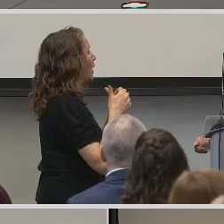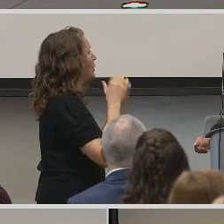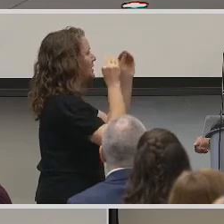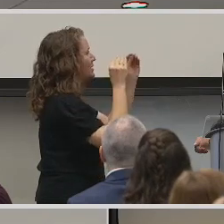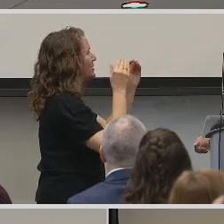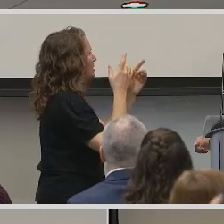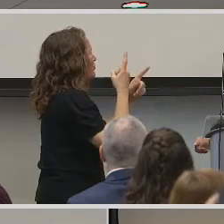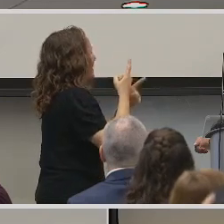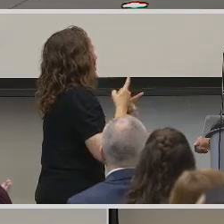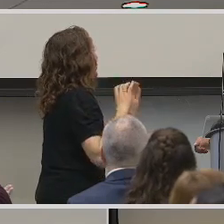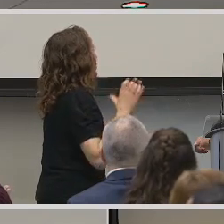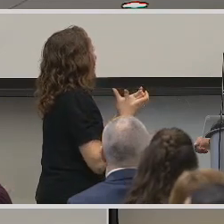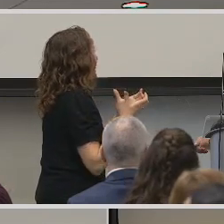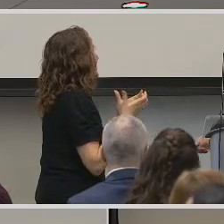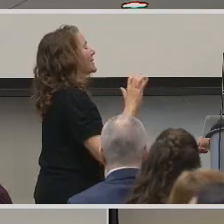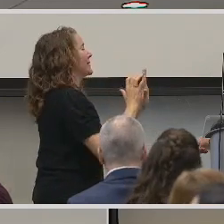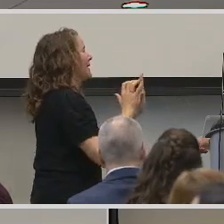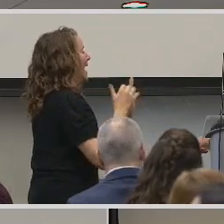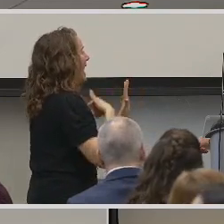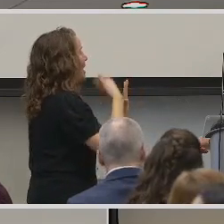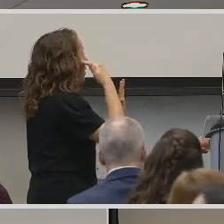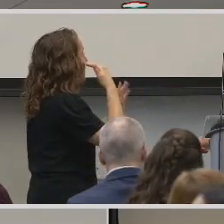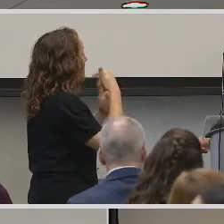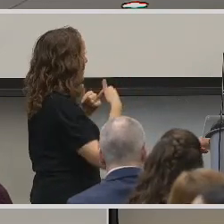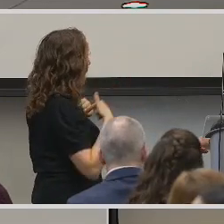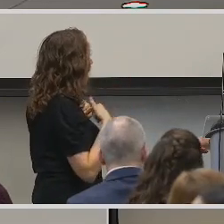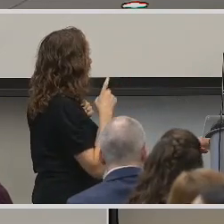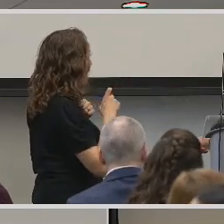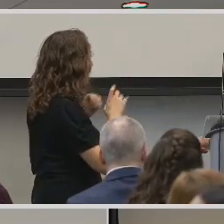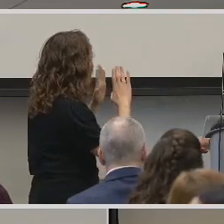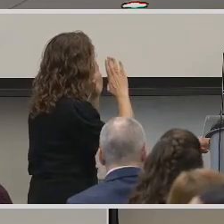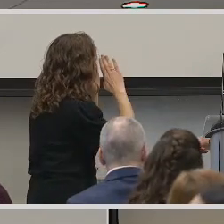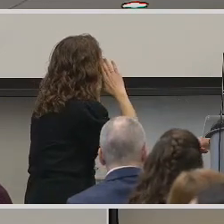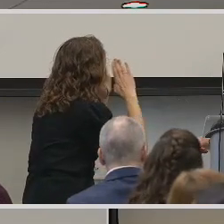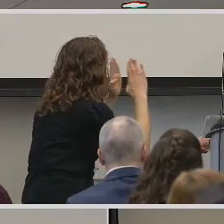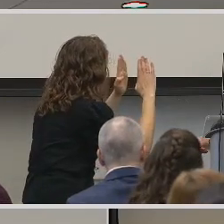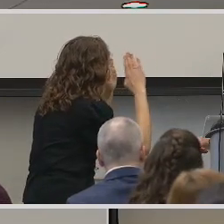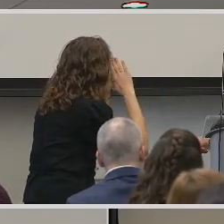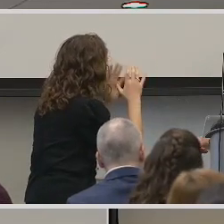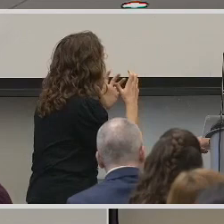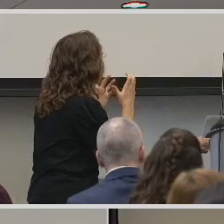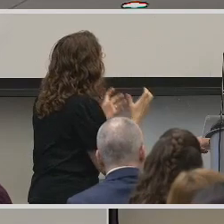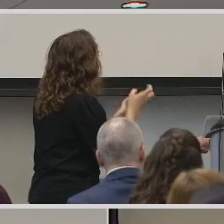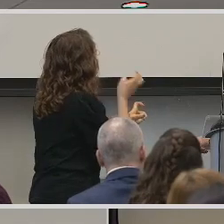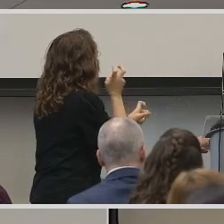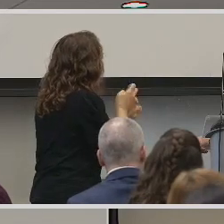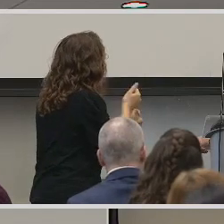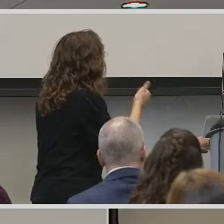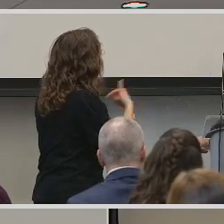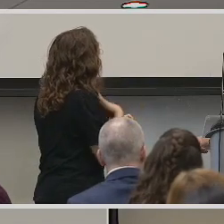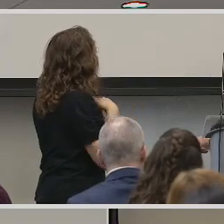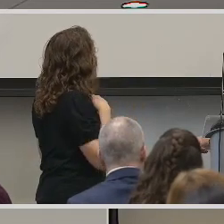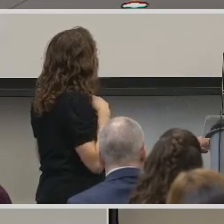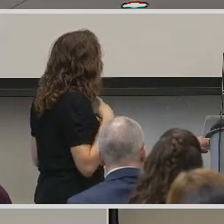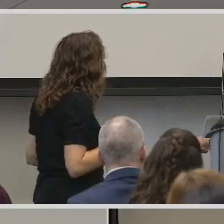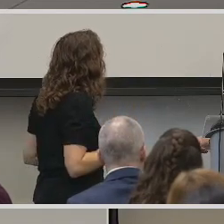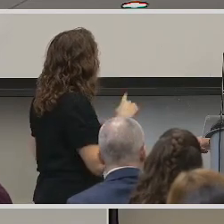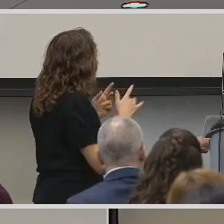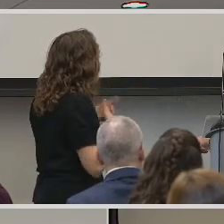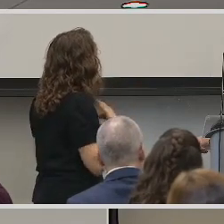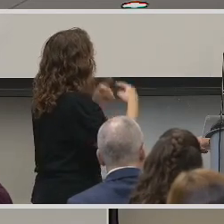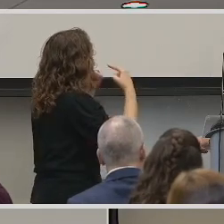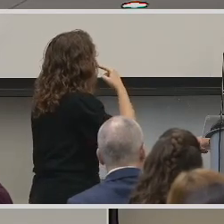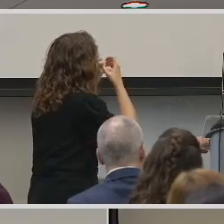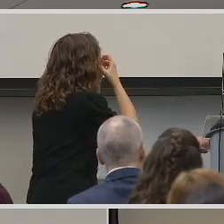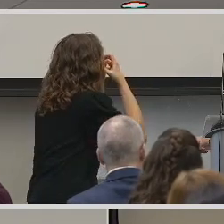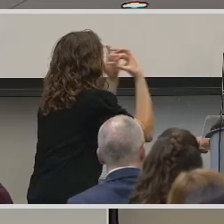class where the students teach? I know that I have to concentrate so much harder. And I physically feel my eyes coming out